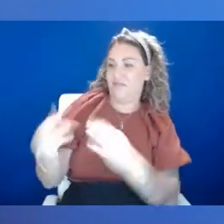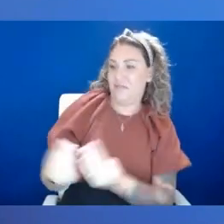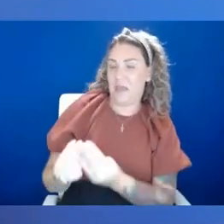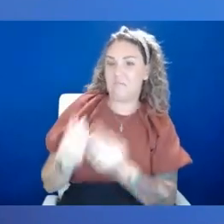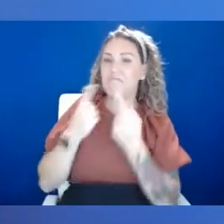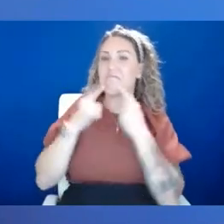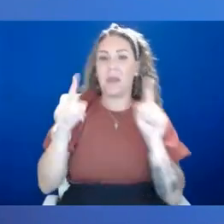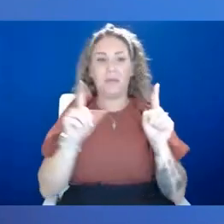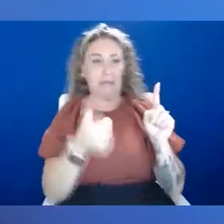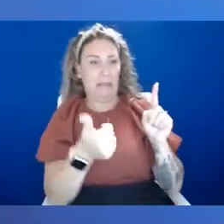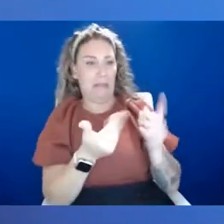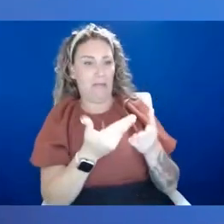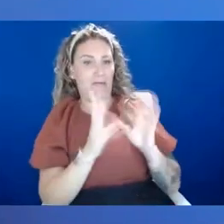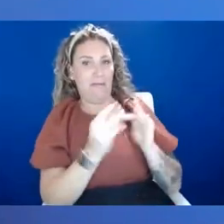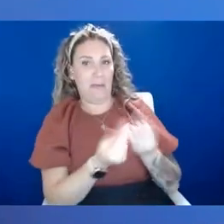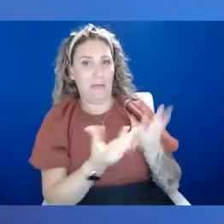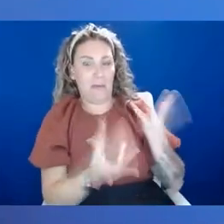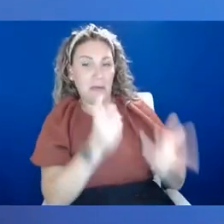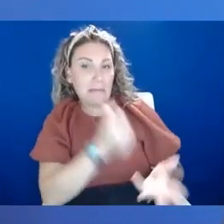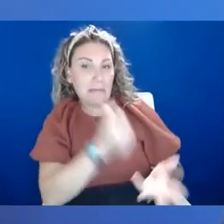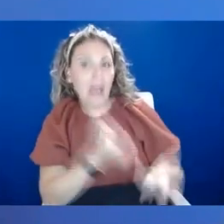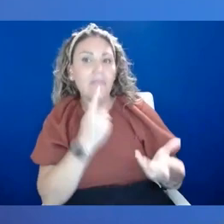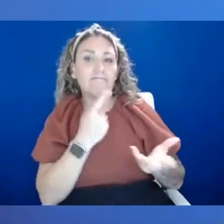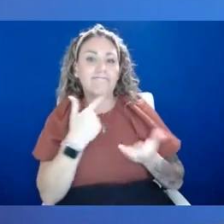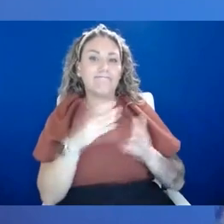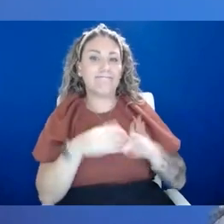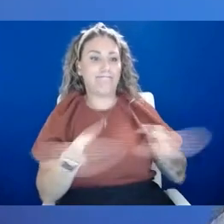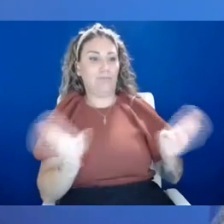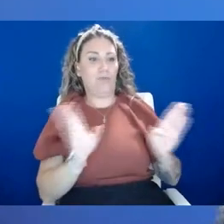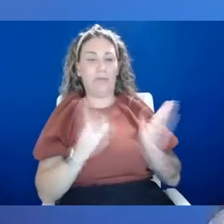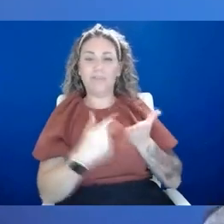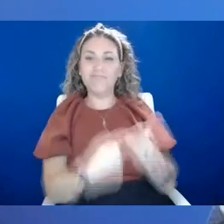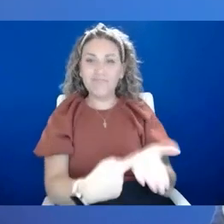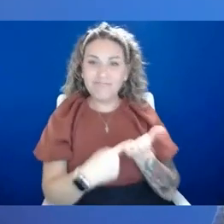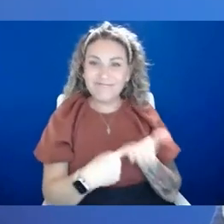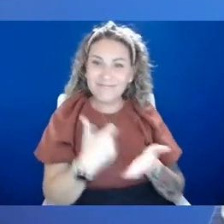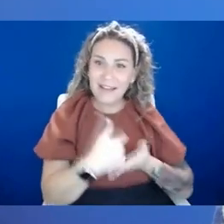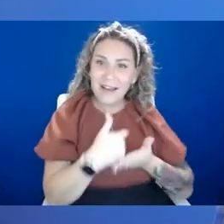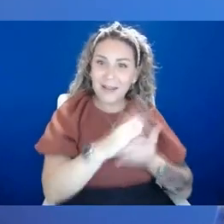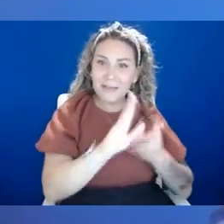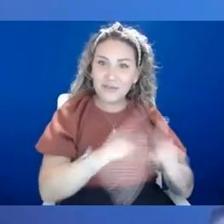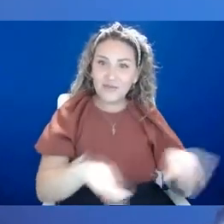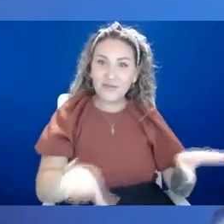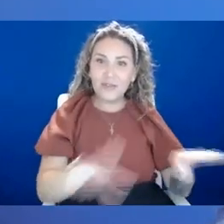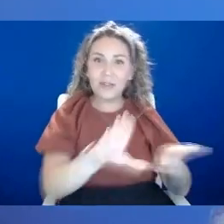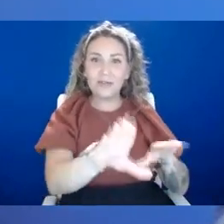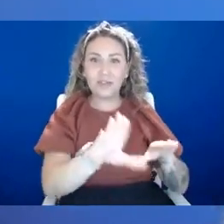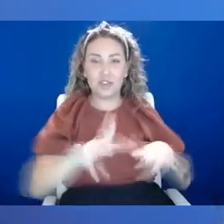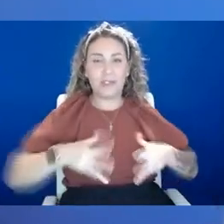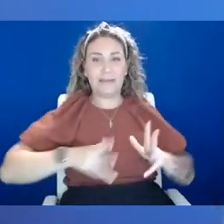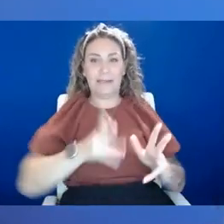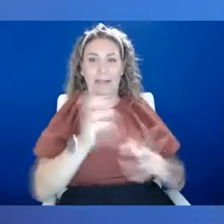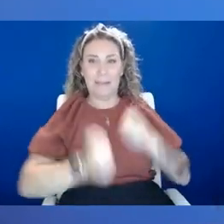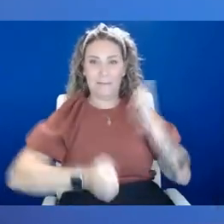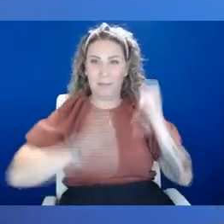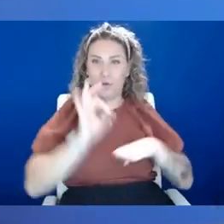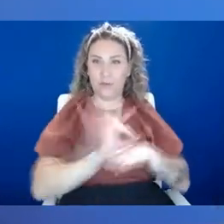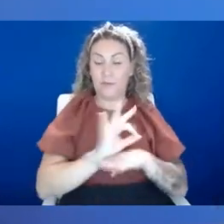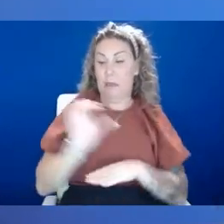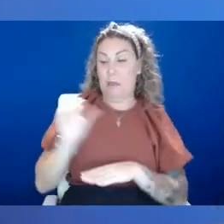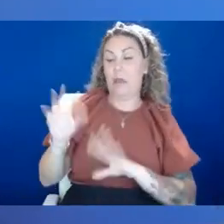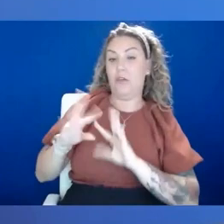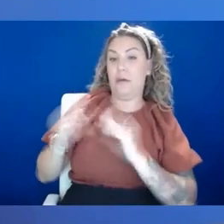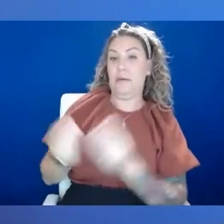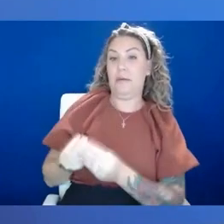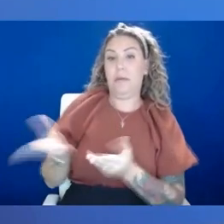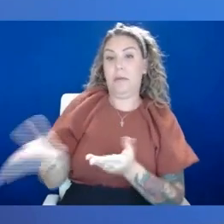book in what they discuss and talk about, which helps the child's anxiety and their emotional functioning and other families, they need to kind of have